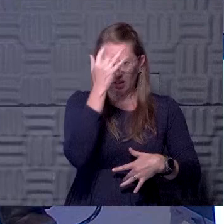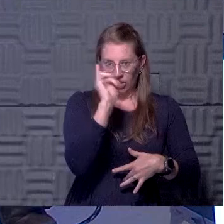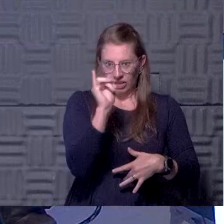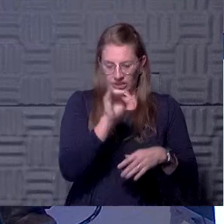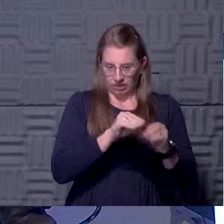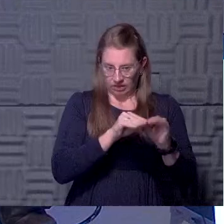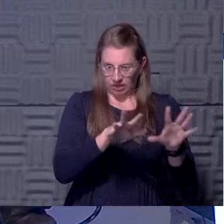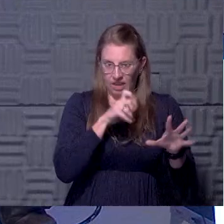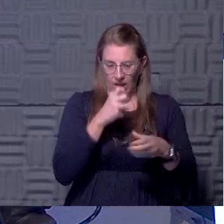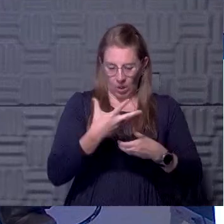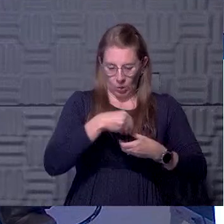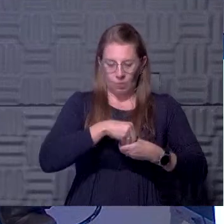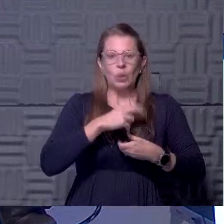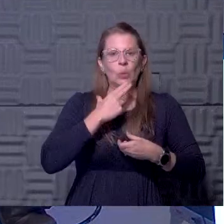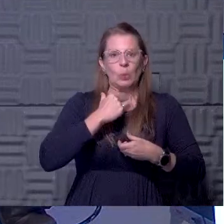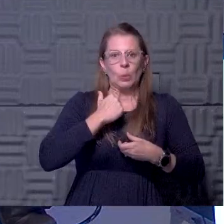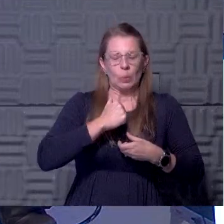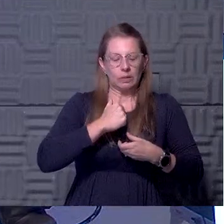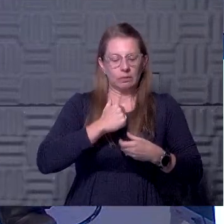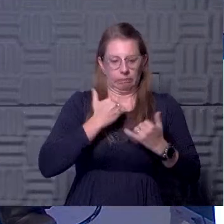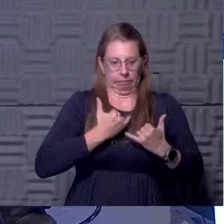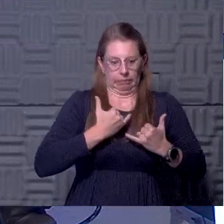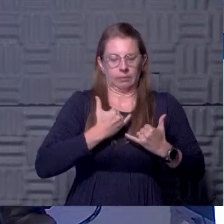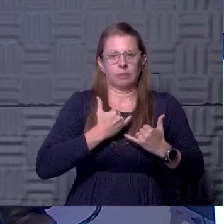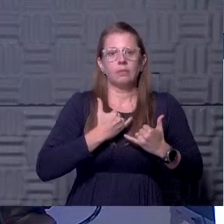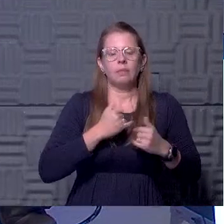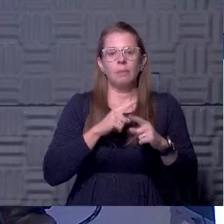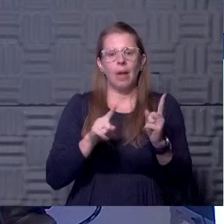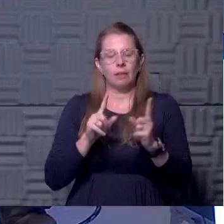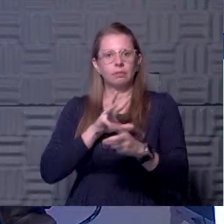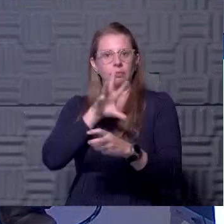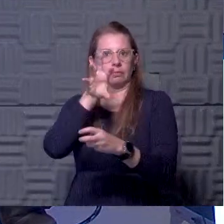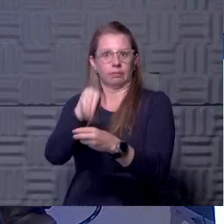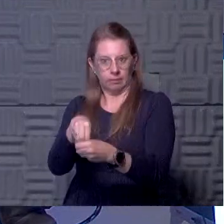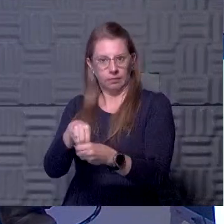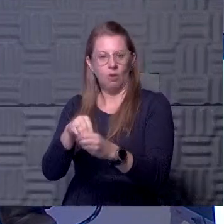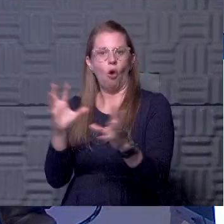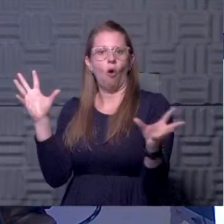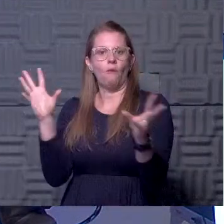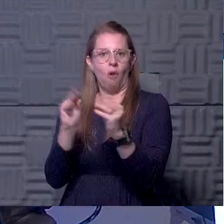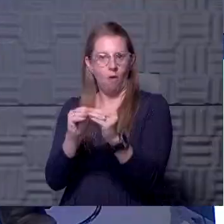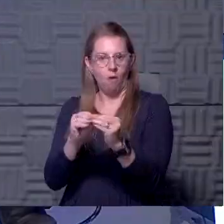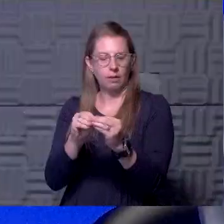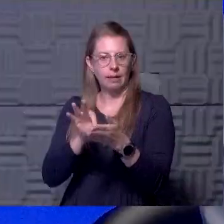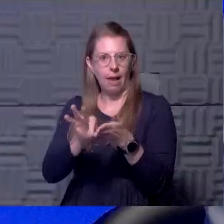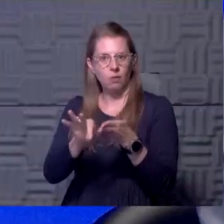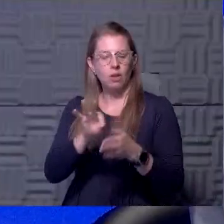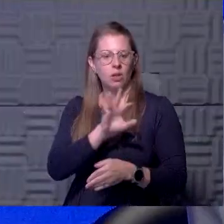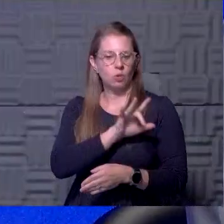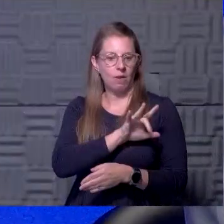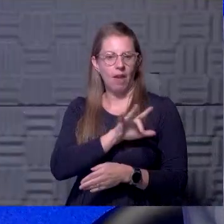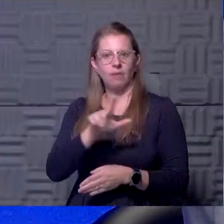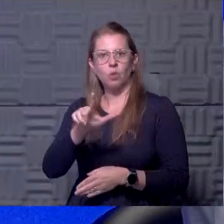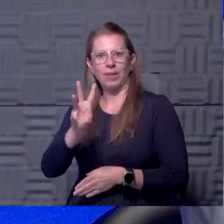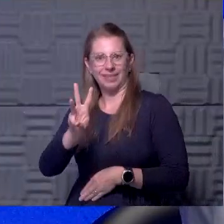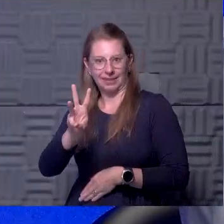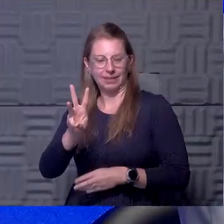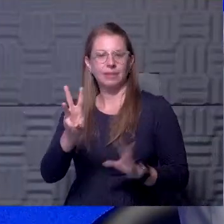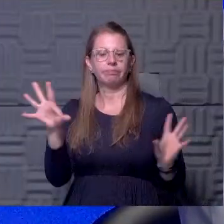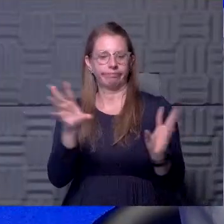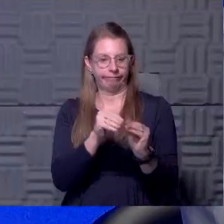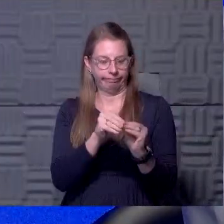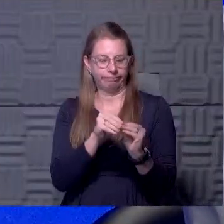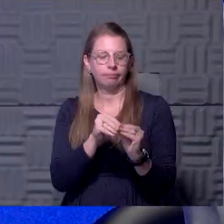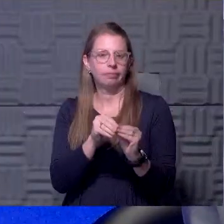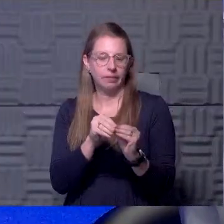don't count them acutely. They are in our chronic count. They are. Are those still 20 or 25? that's 25, 26. Okay. Yep.